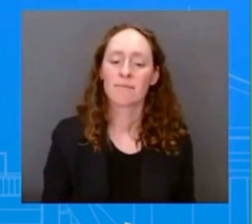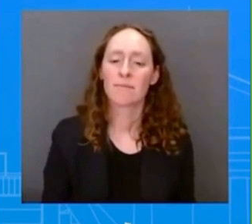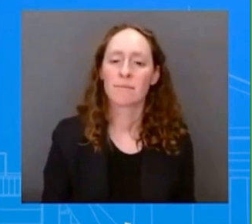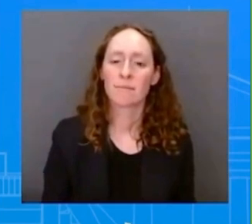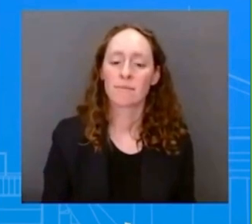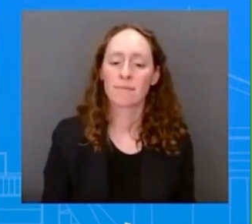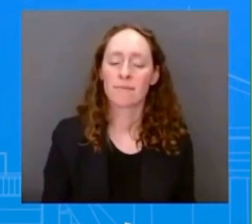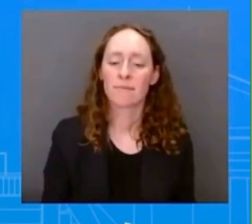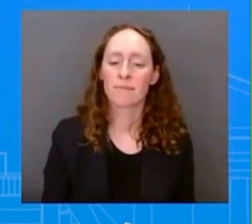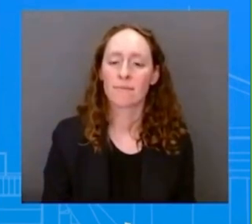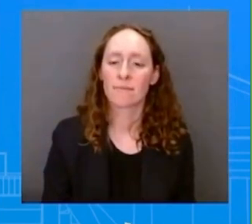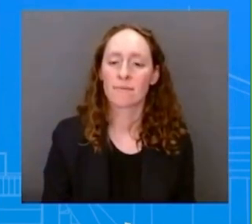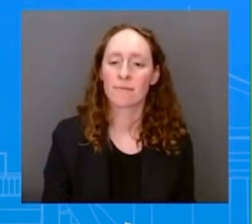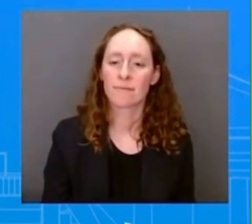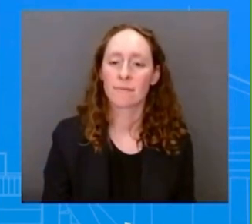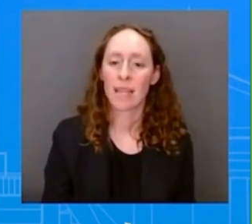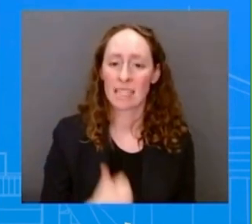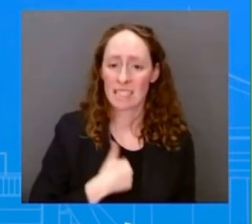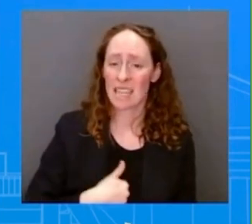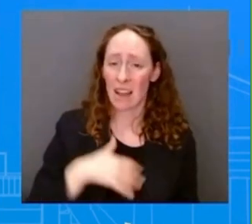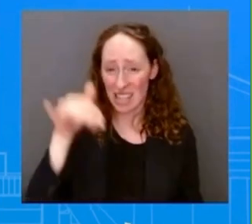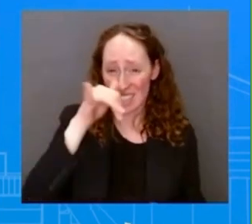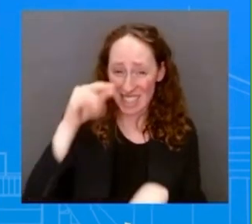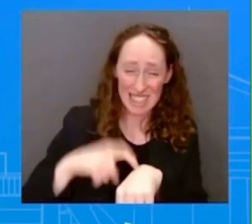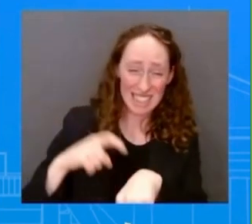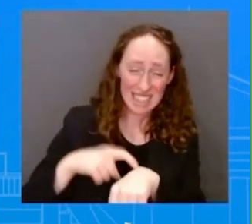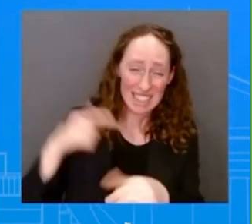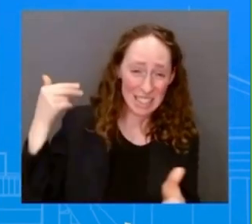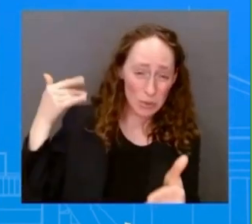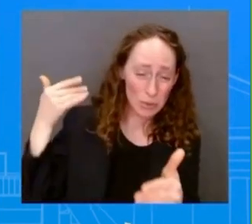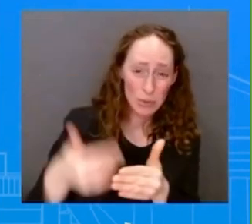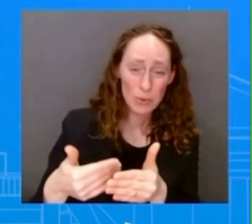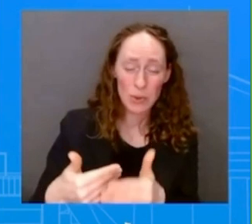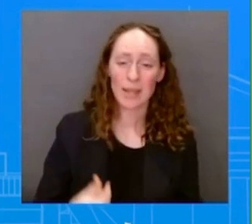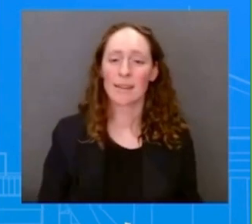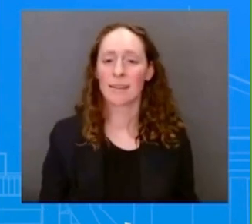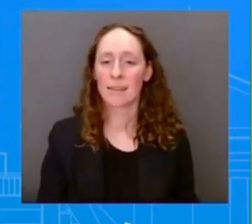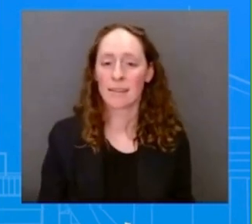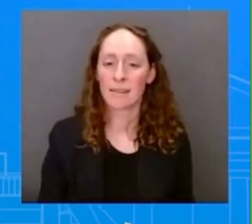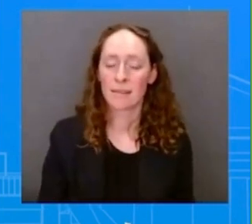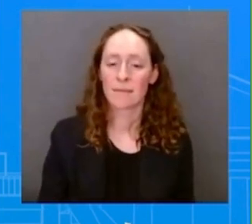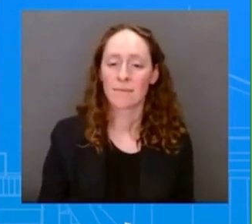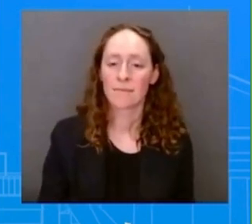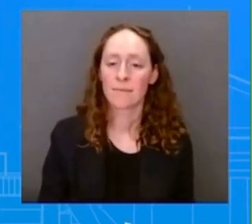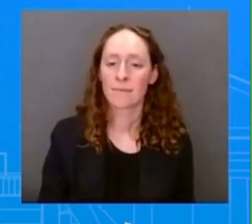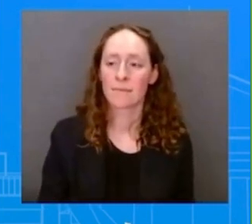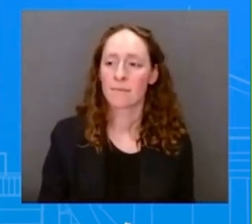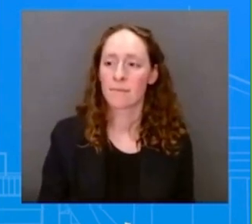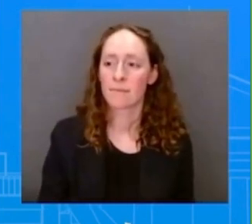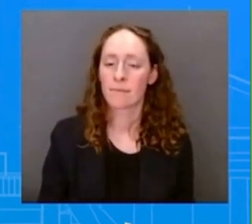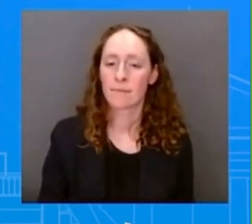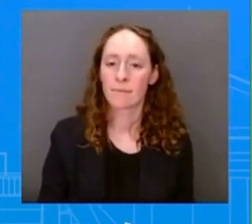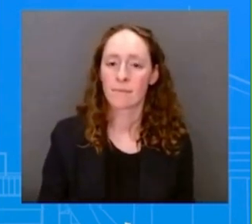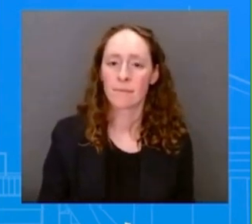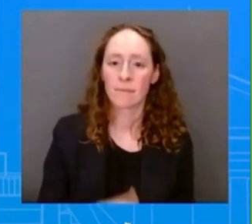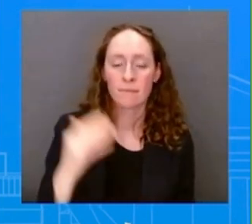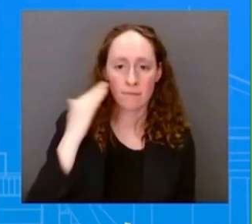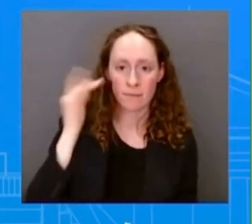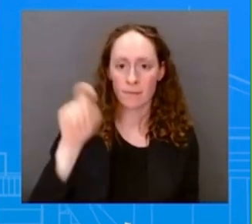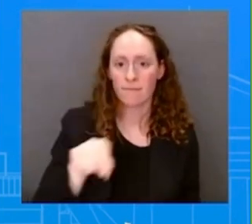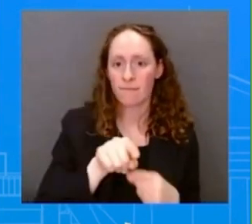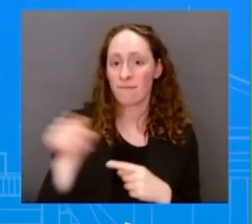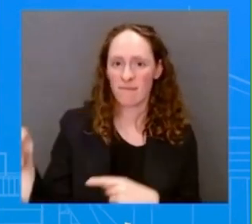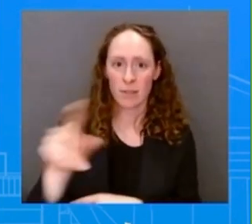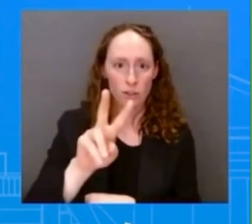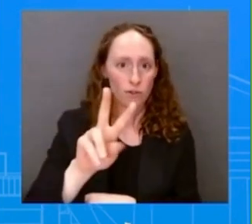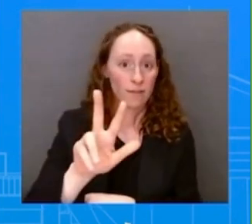sorry, guys, we're running out of time. Uh, and I know some of you are gonna, we're gonna have to gather to 235. Sungming, you want to kick us off? Yeah,